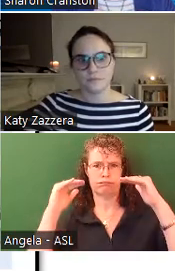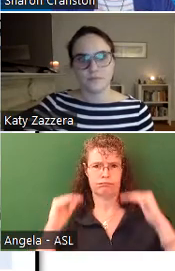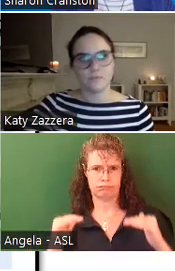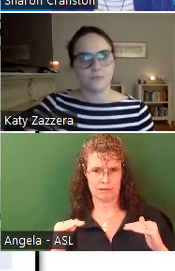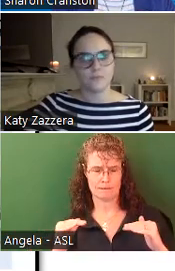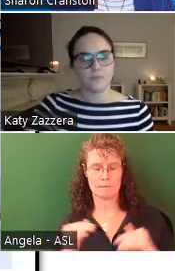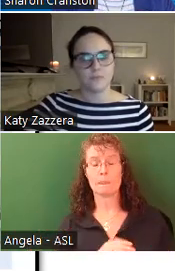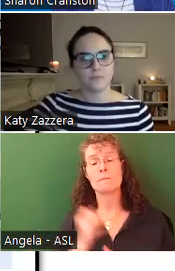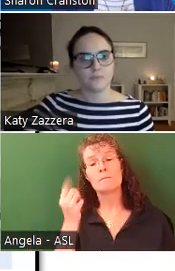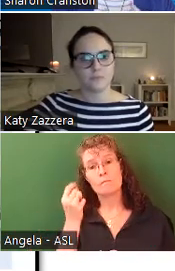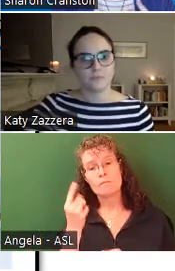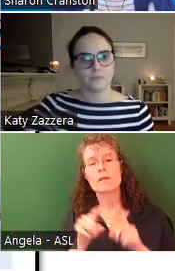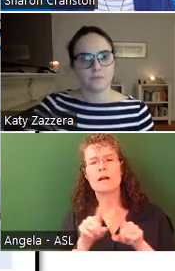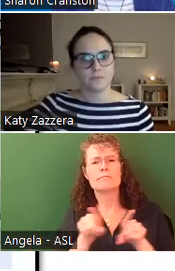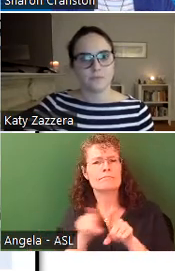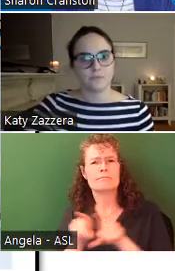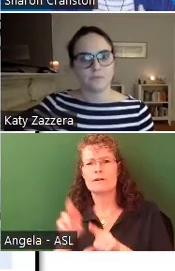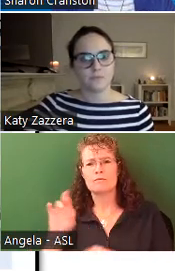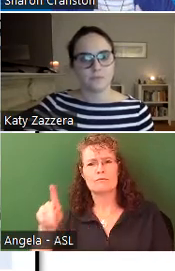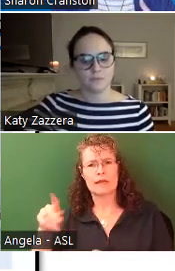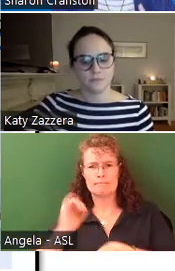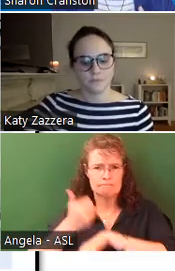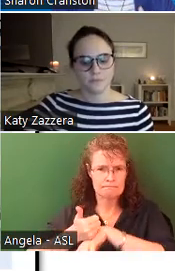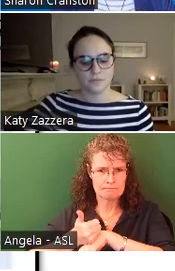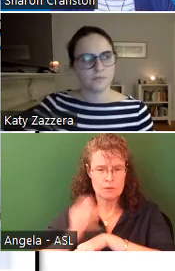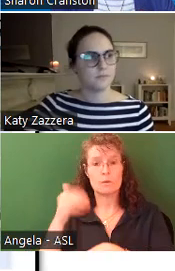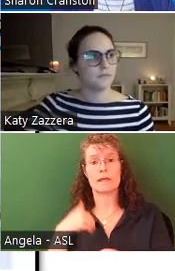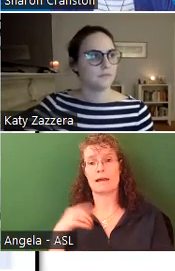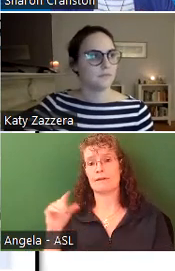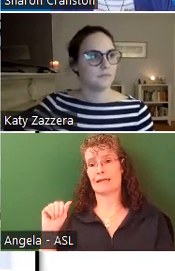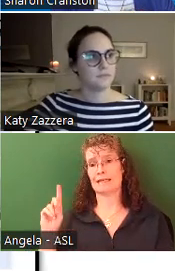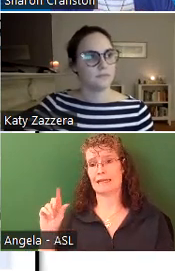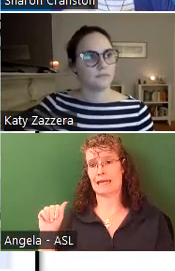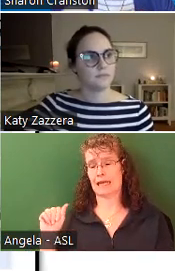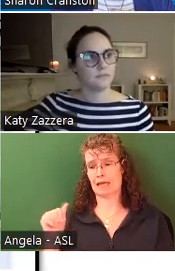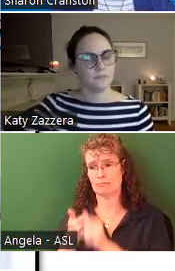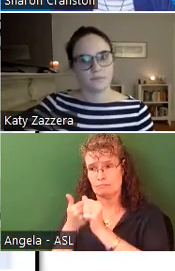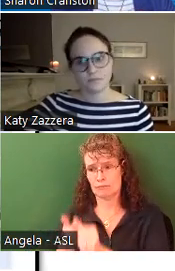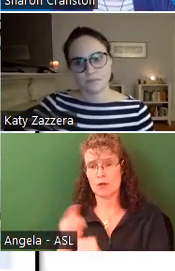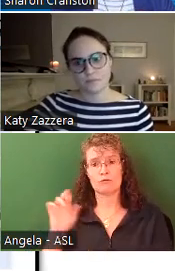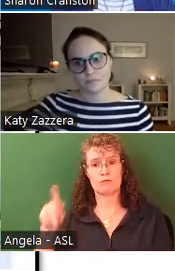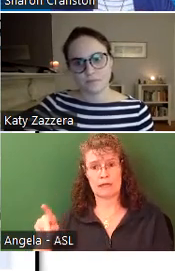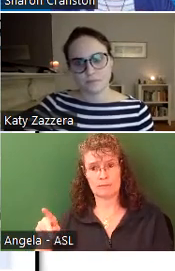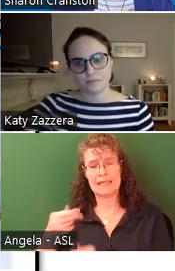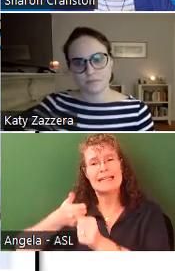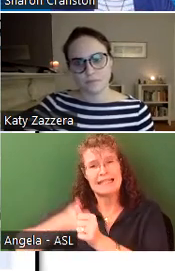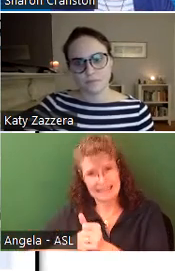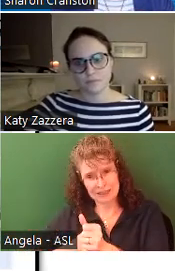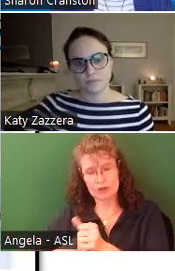different ramp configurations. So there will be an ADA compliant ramp to every boarding